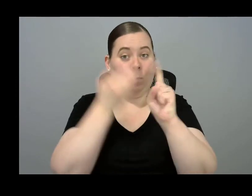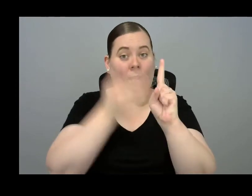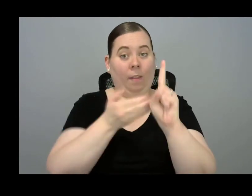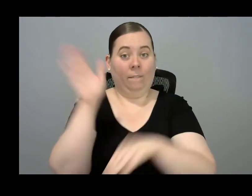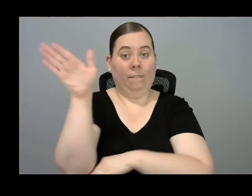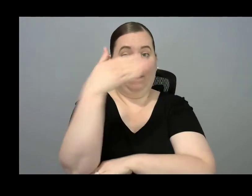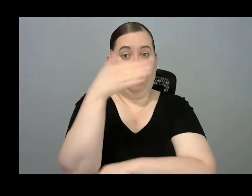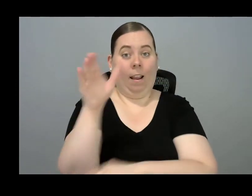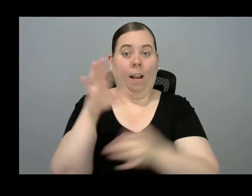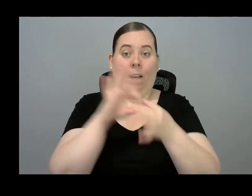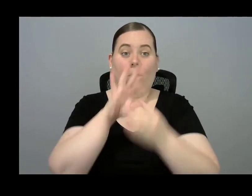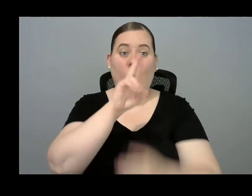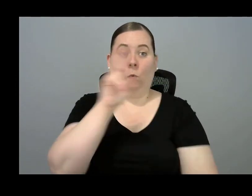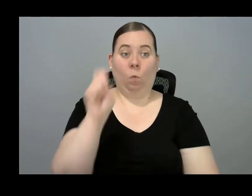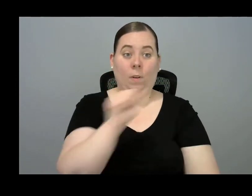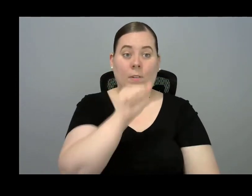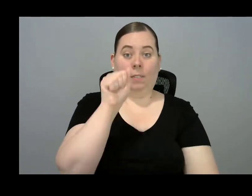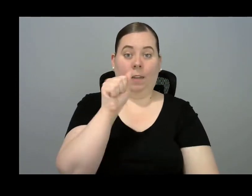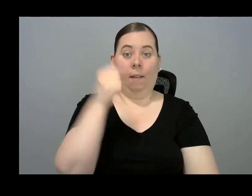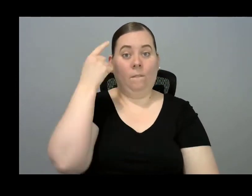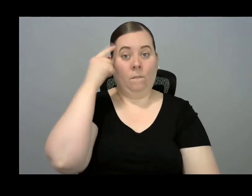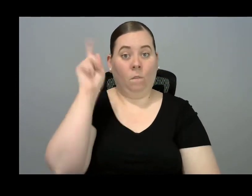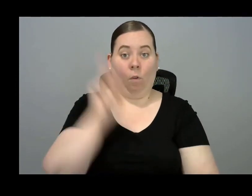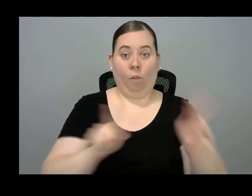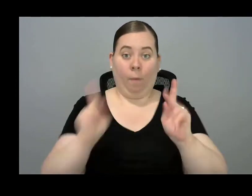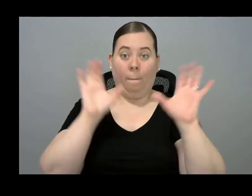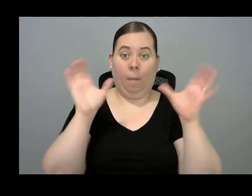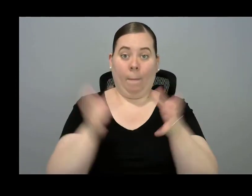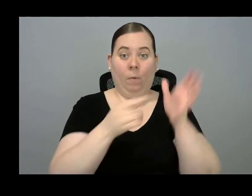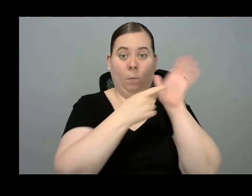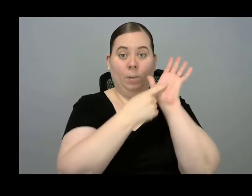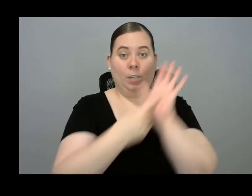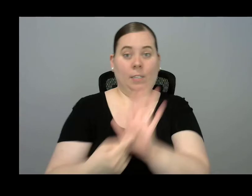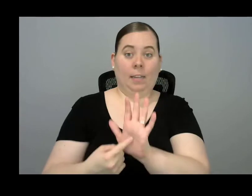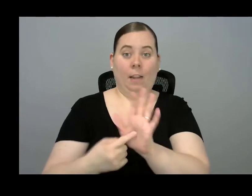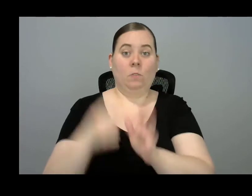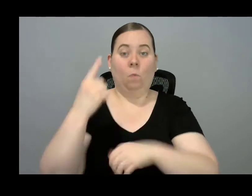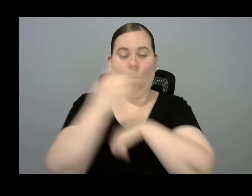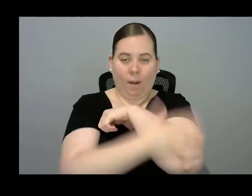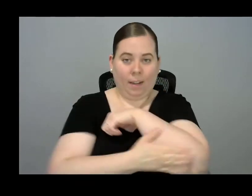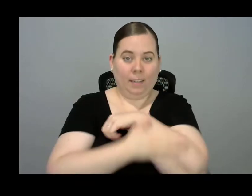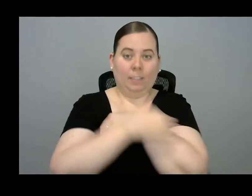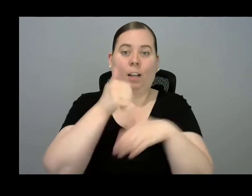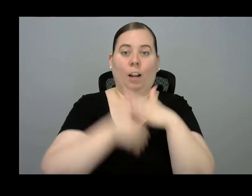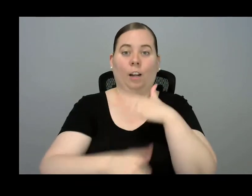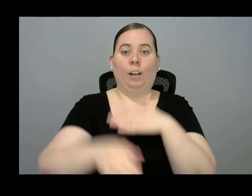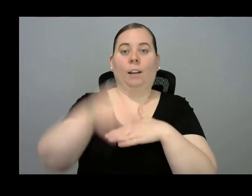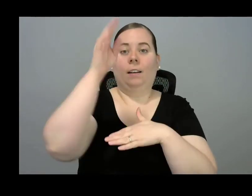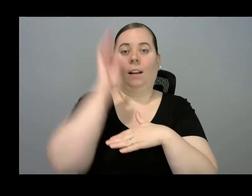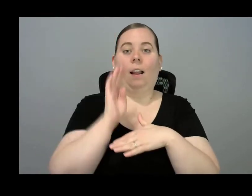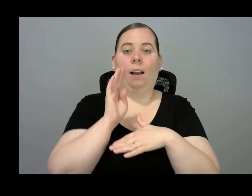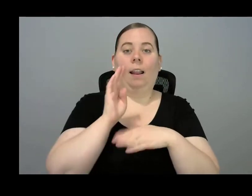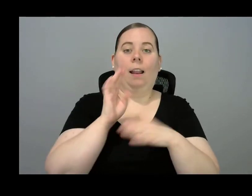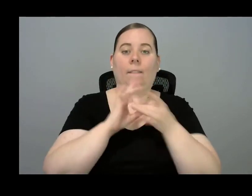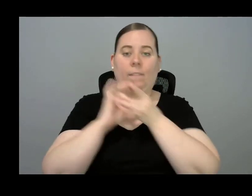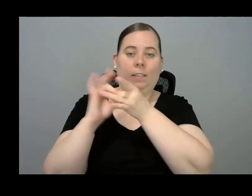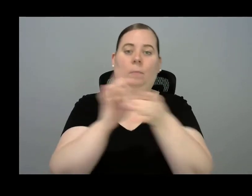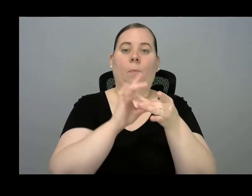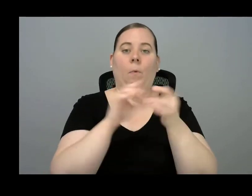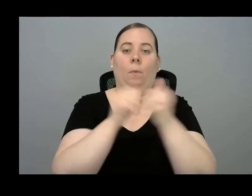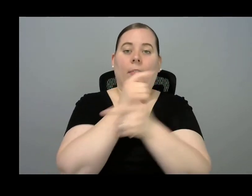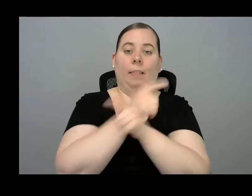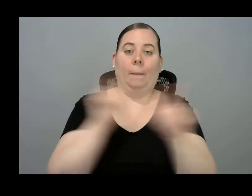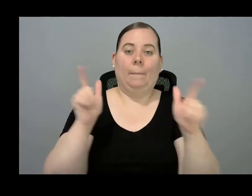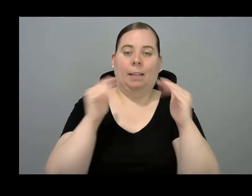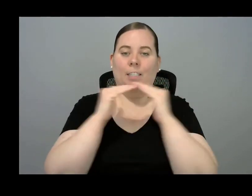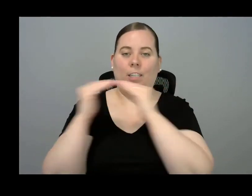to the flag of the United States of America and to the republic for which it stands, one nation, under God,